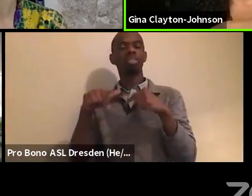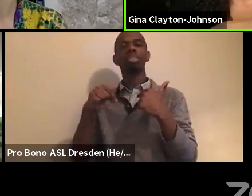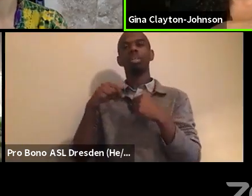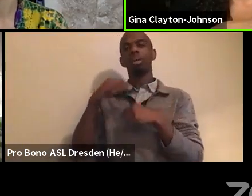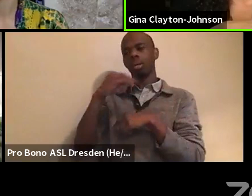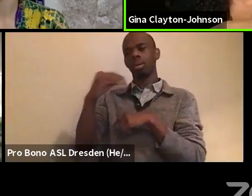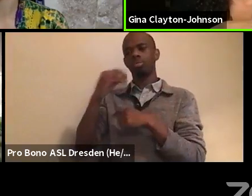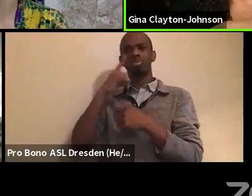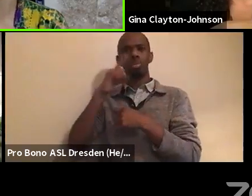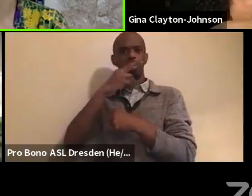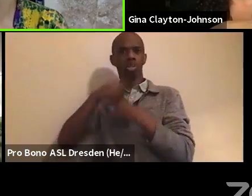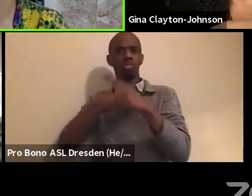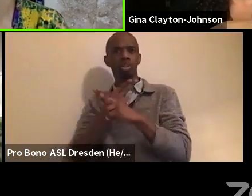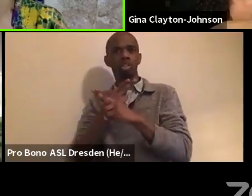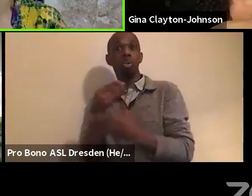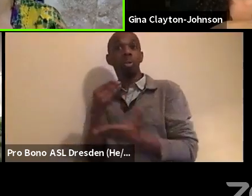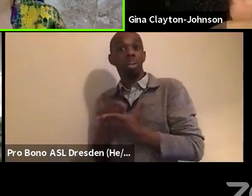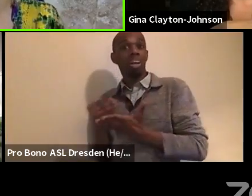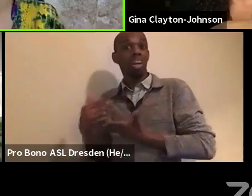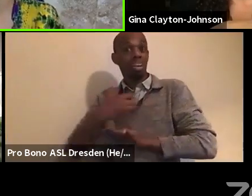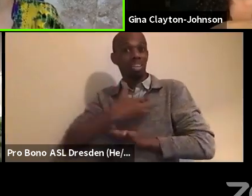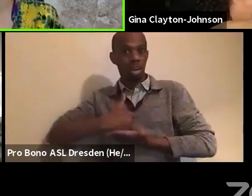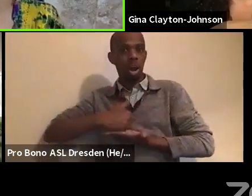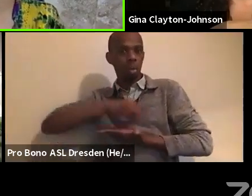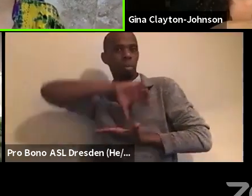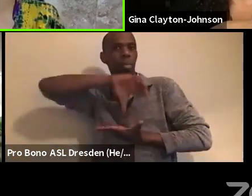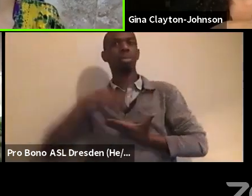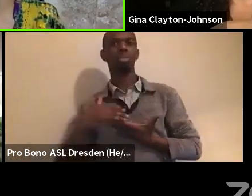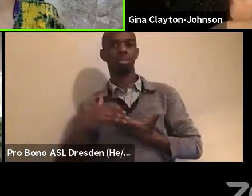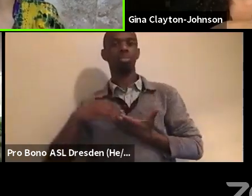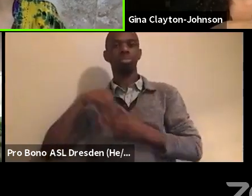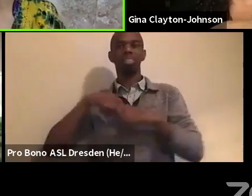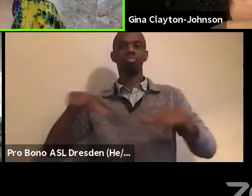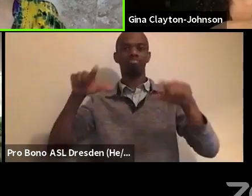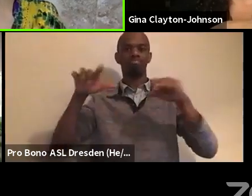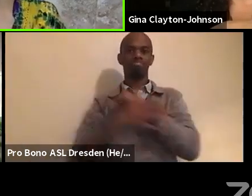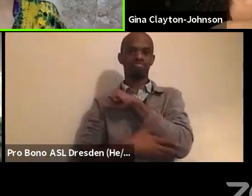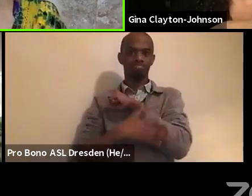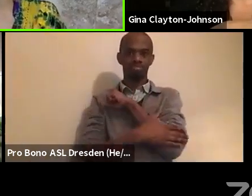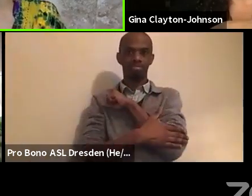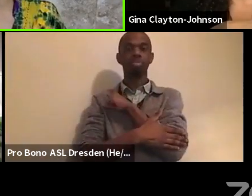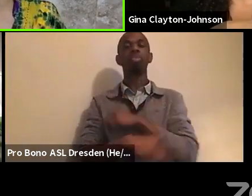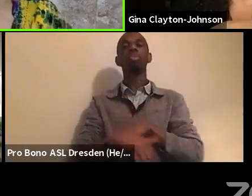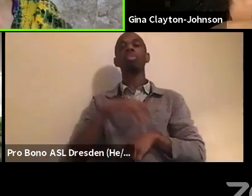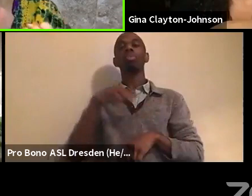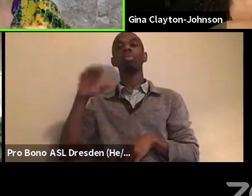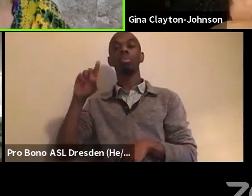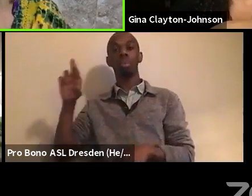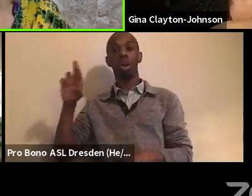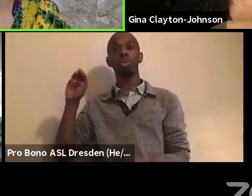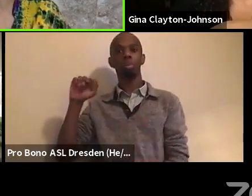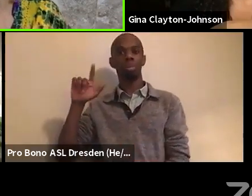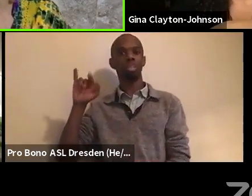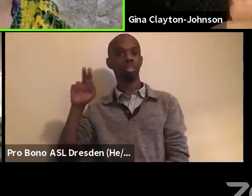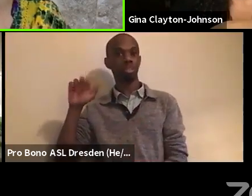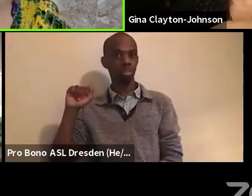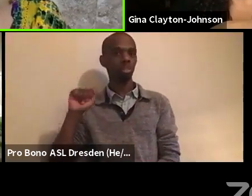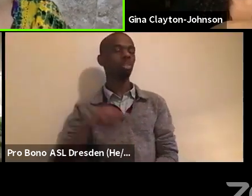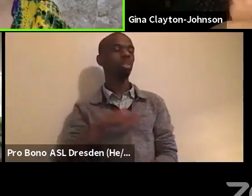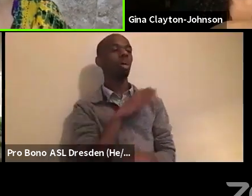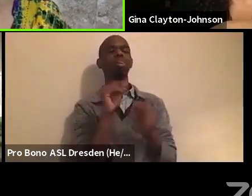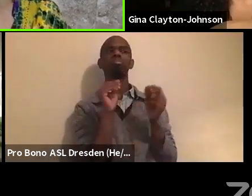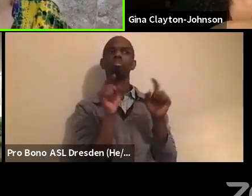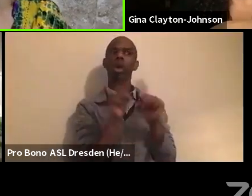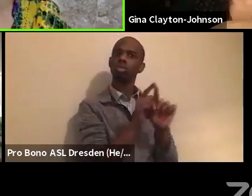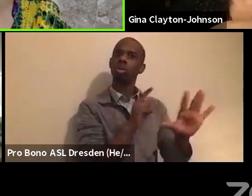bill. Absolutely. And then just tangibly, right. When we talk about where we are, we don't yet have sponsors